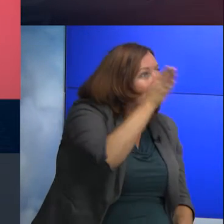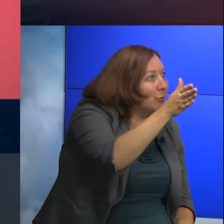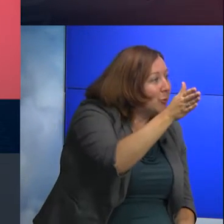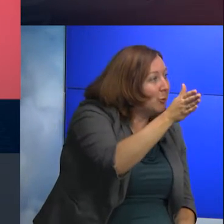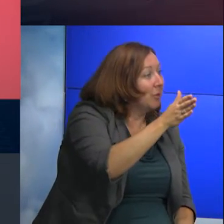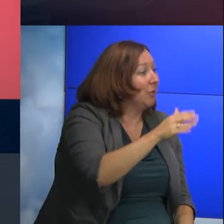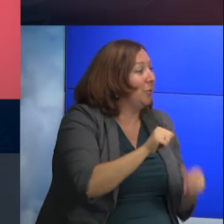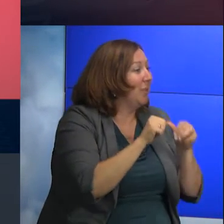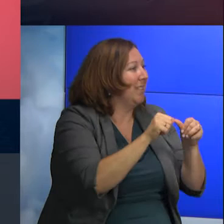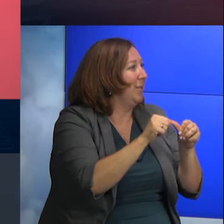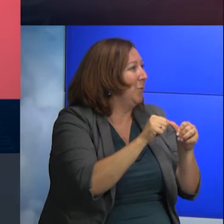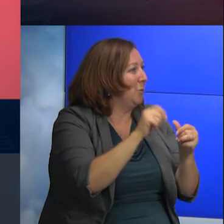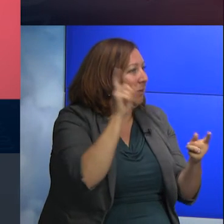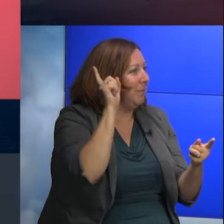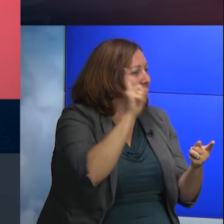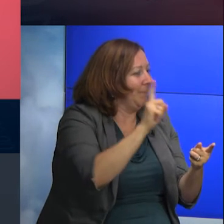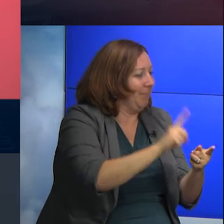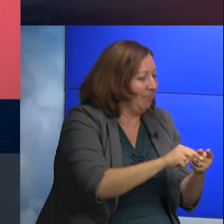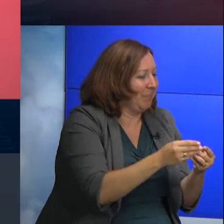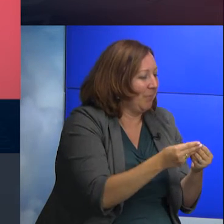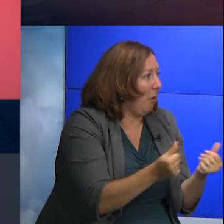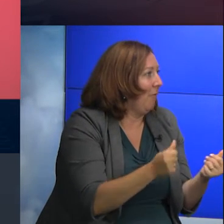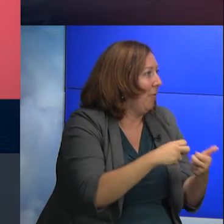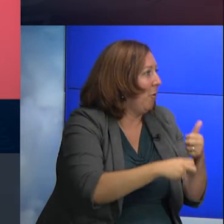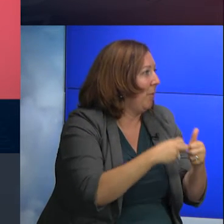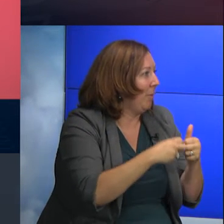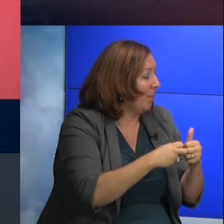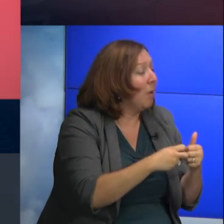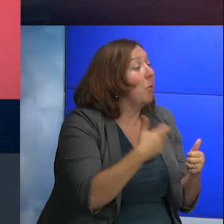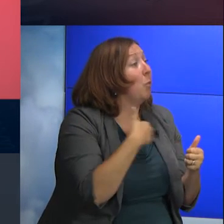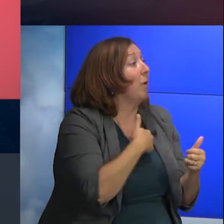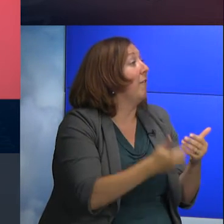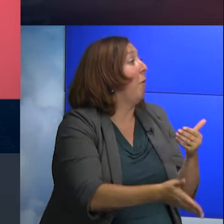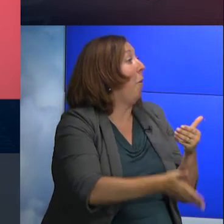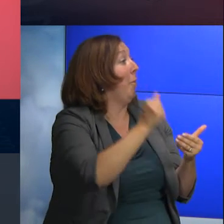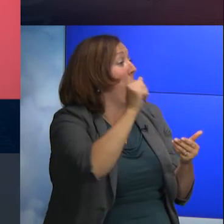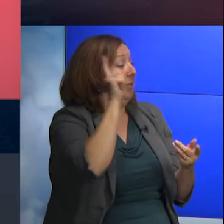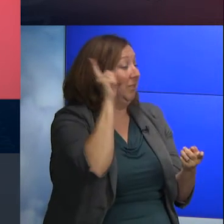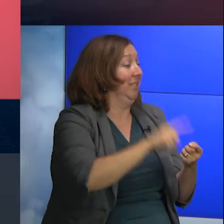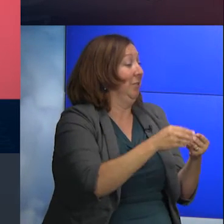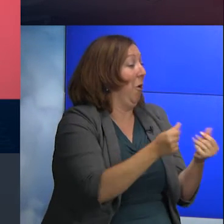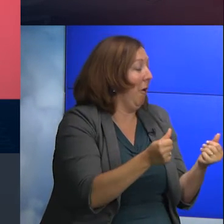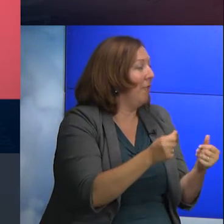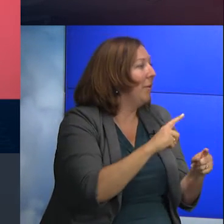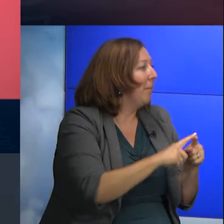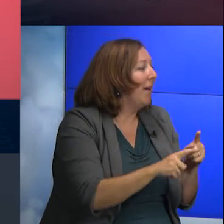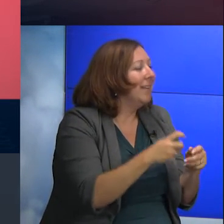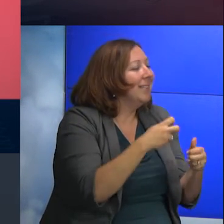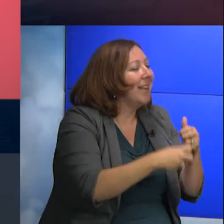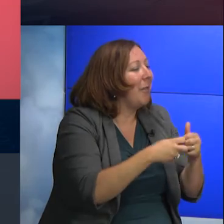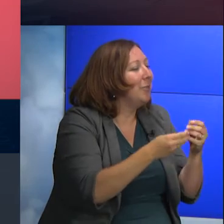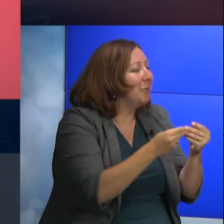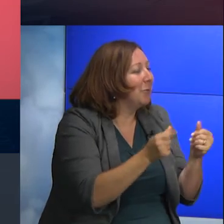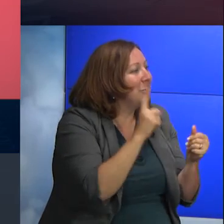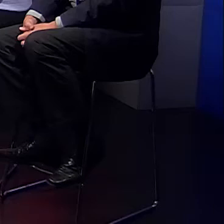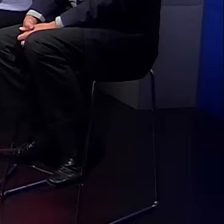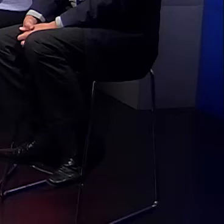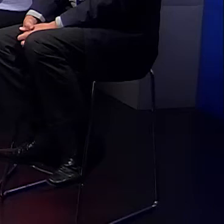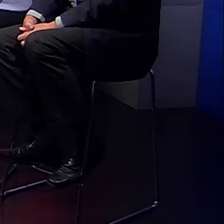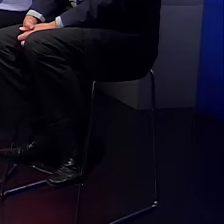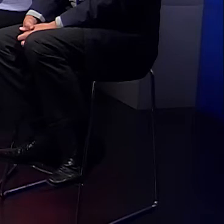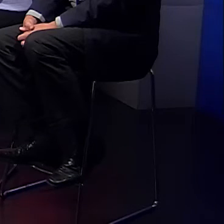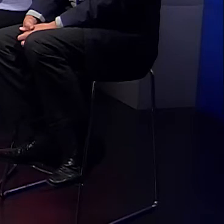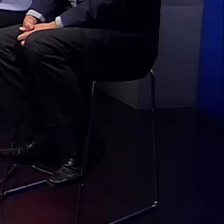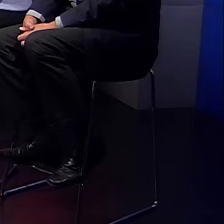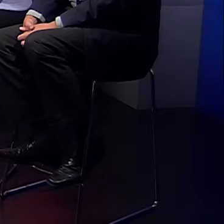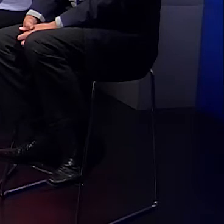that problem, which is pretty much solved, but has a few little refinements. Technology solutions always do. Right, right. Well, I